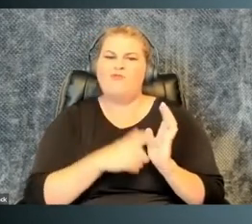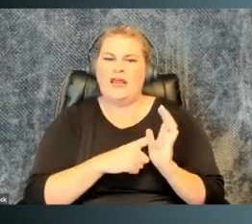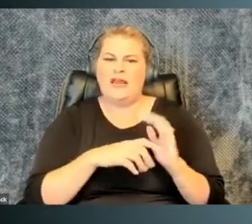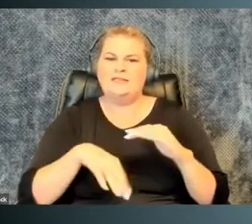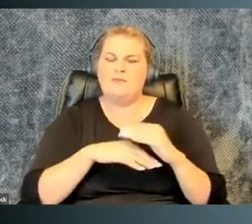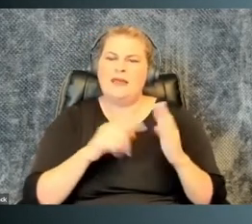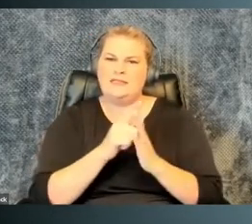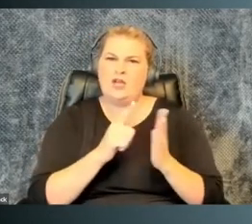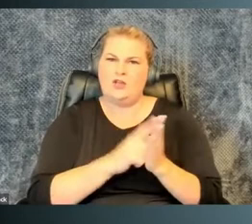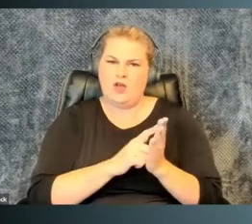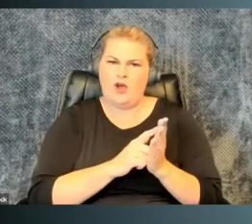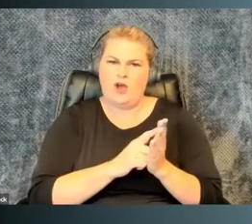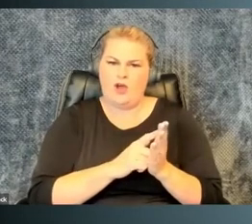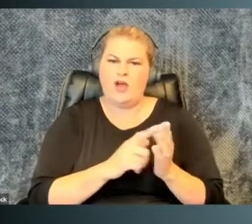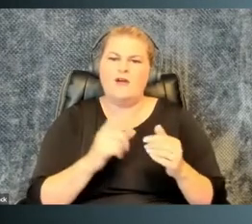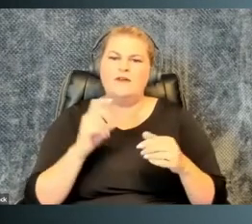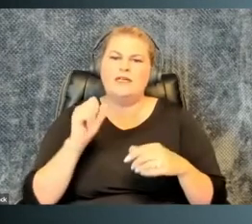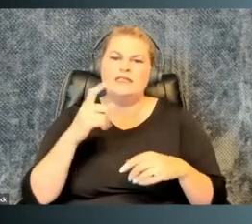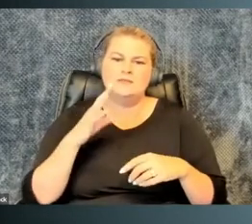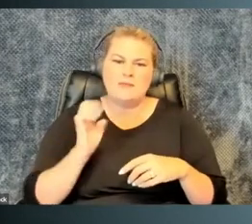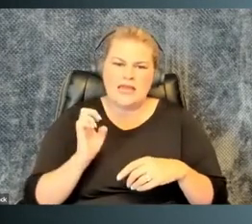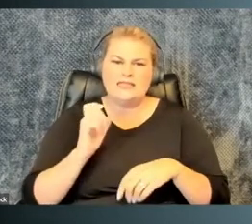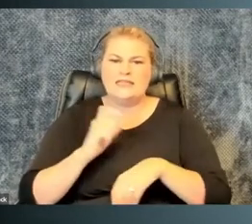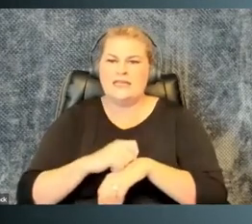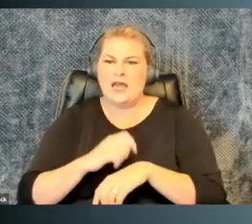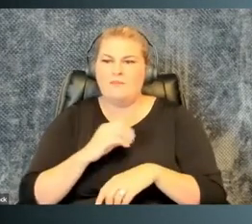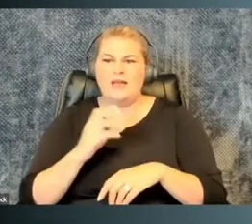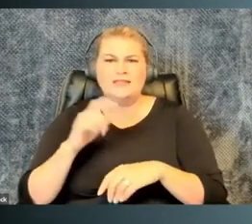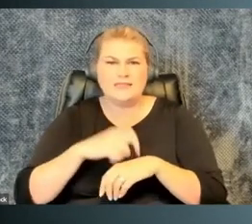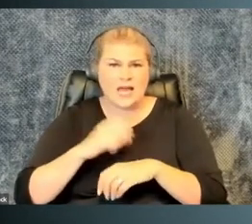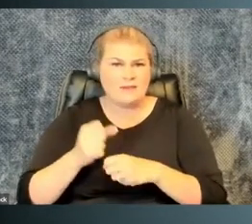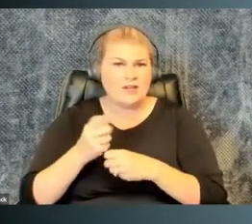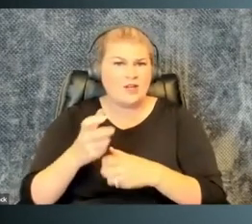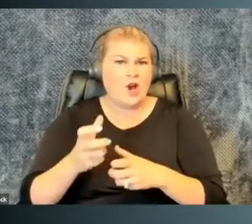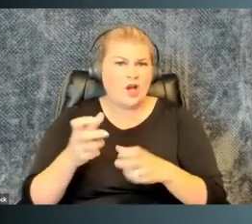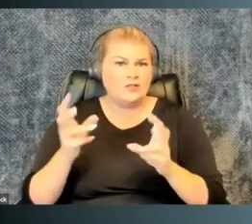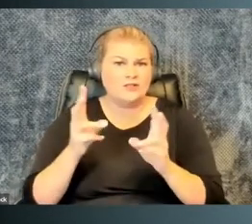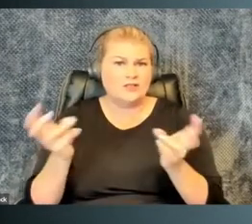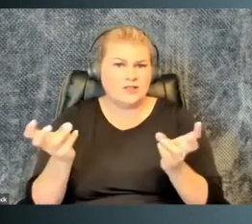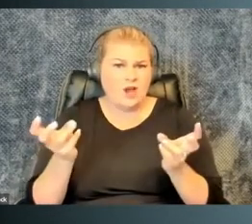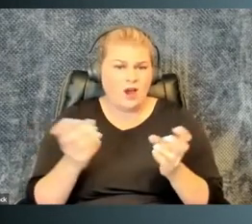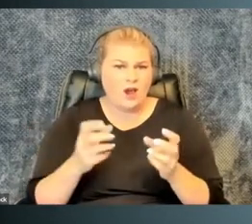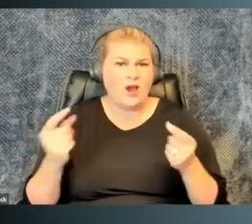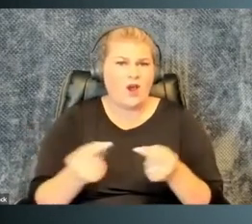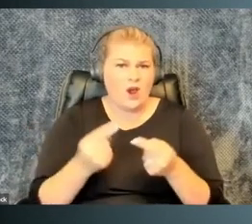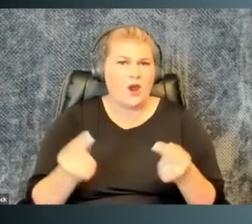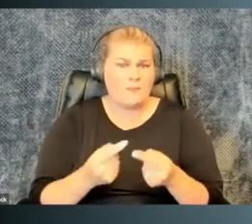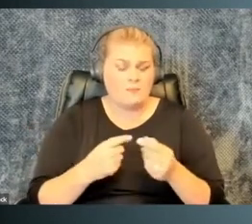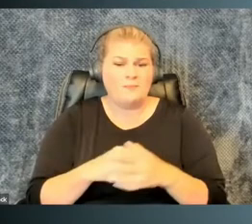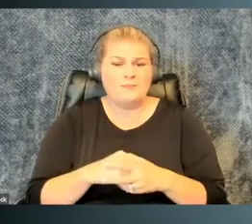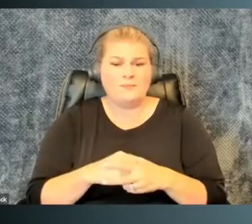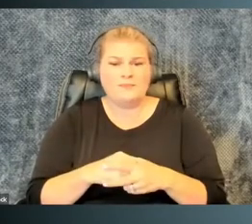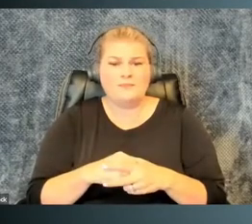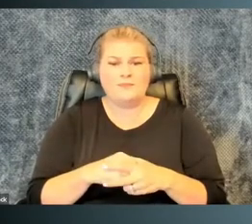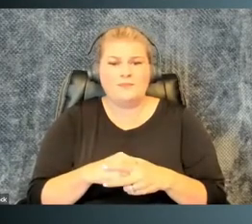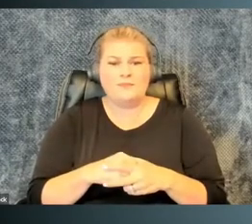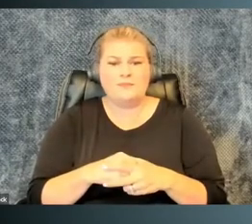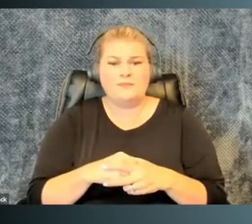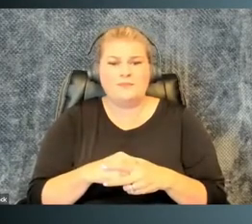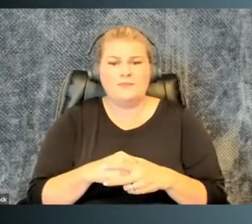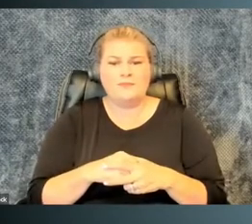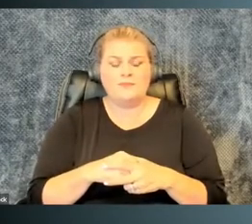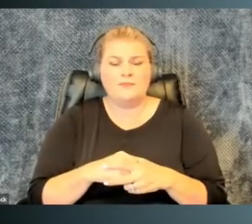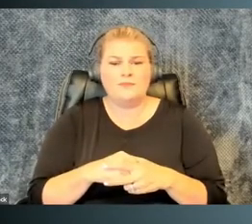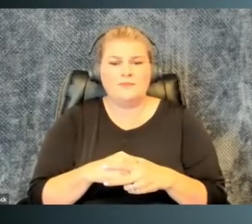counter this assumption by recognizing a basic law of crip space time. Time can cause harm. this is her title, Time Harms.